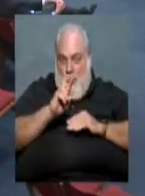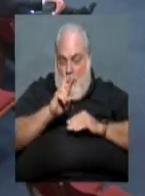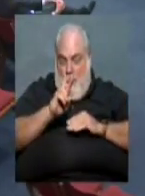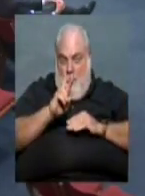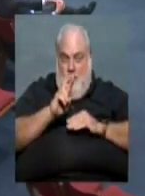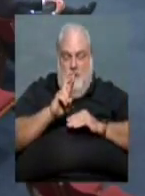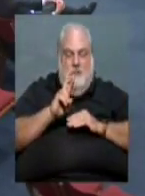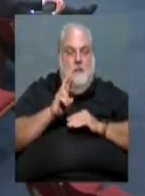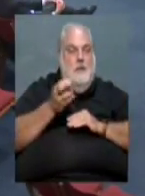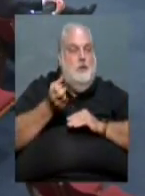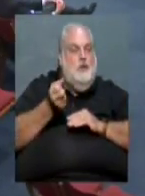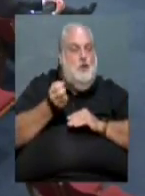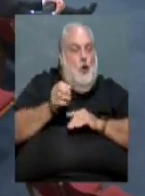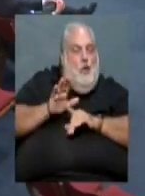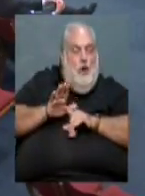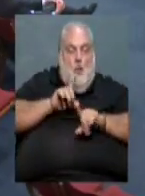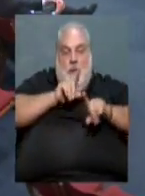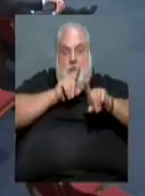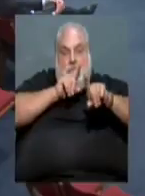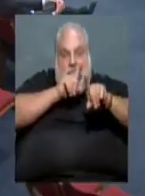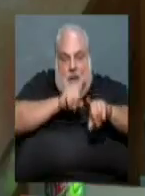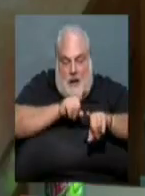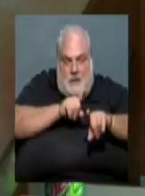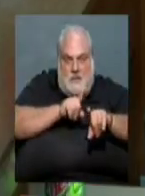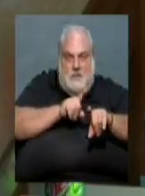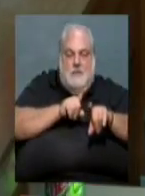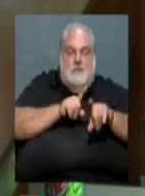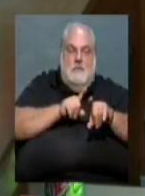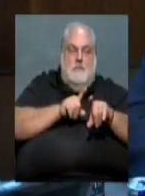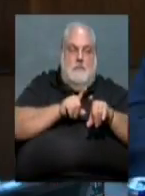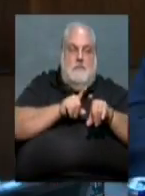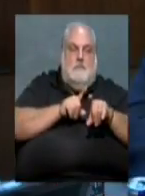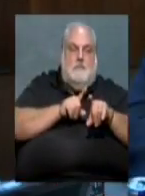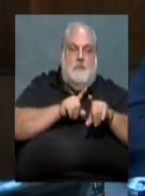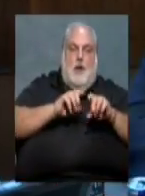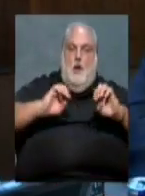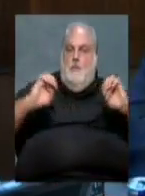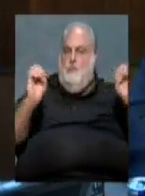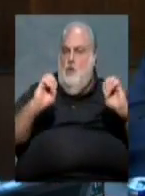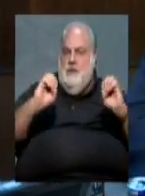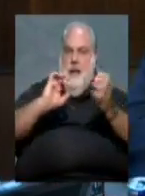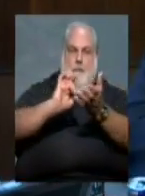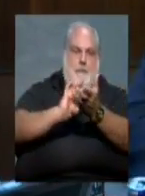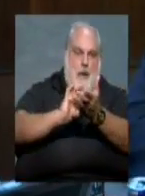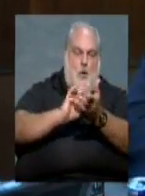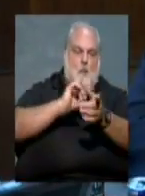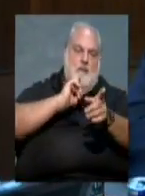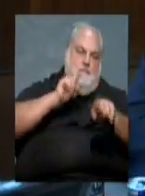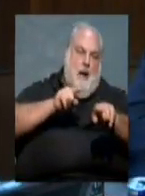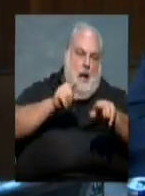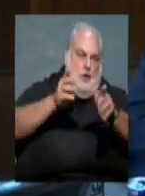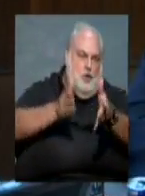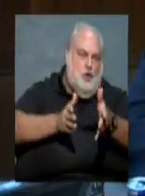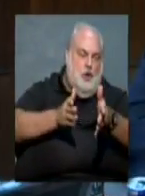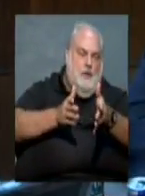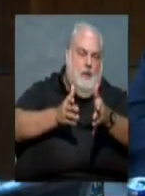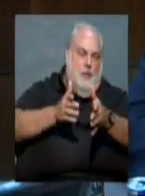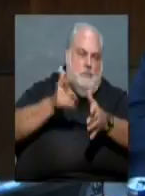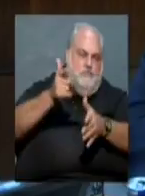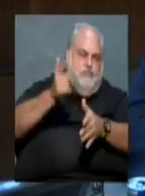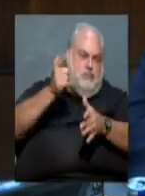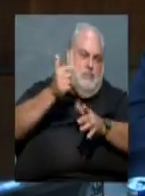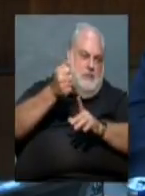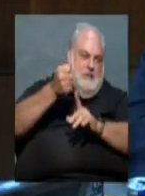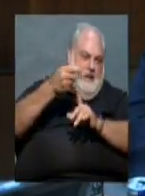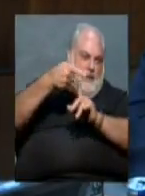the response was there was an emergency medical responder, I think, that was shot several months